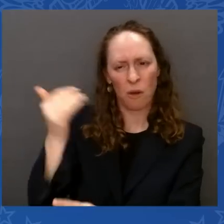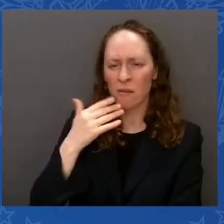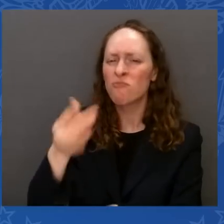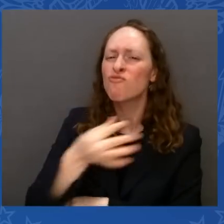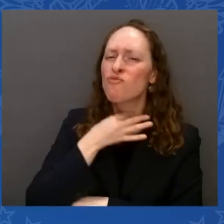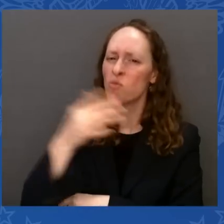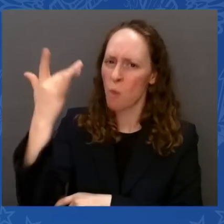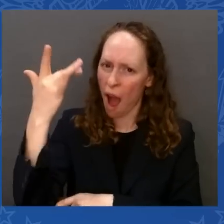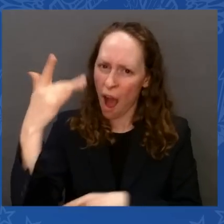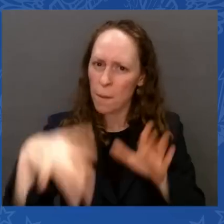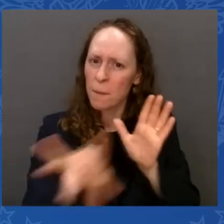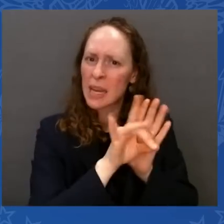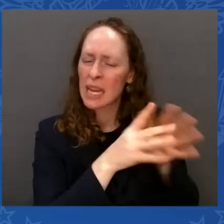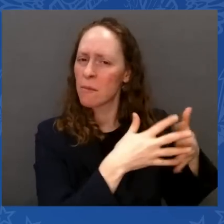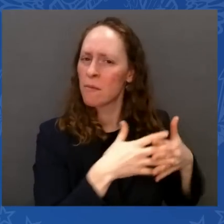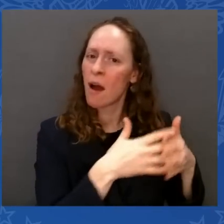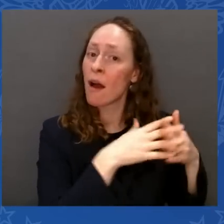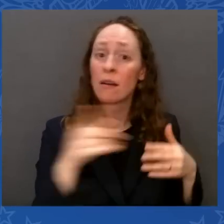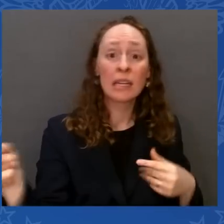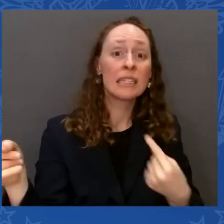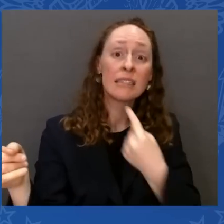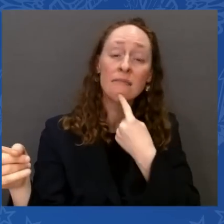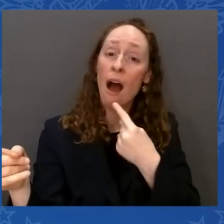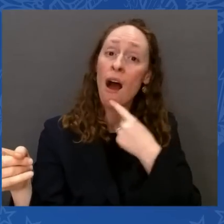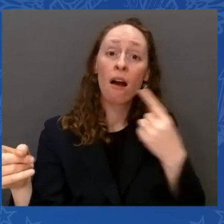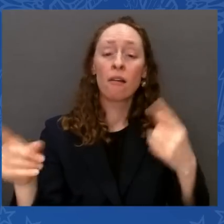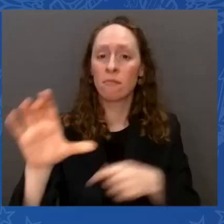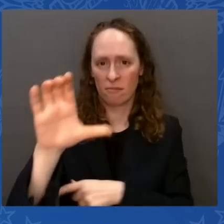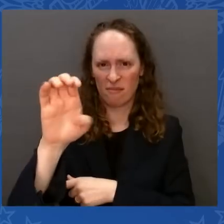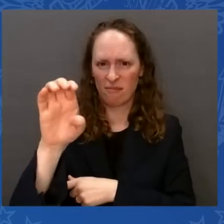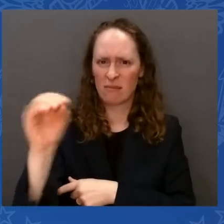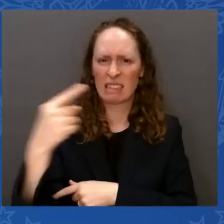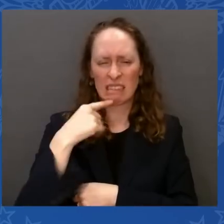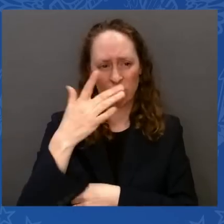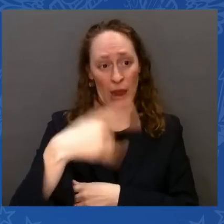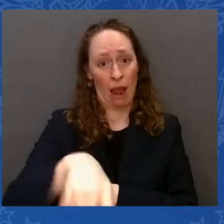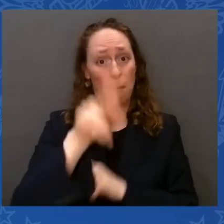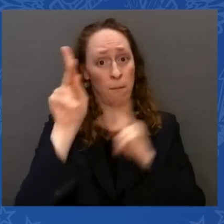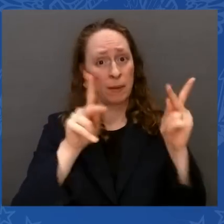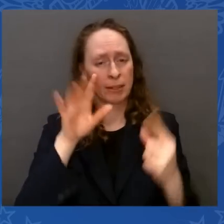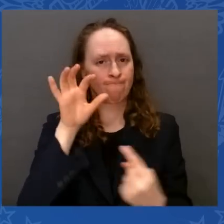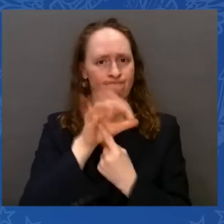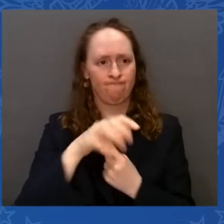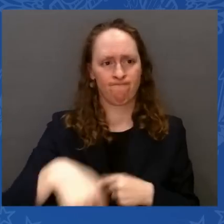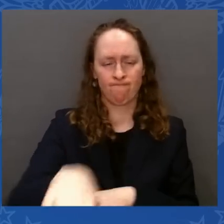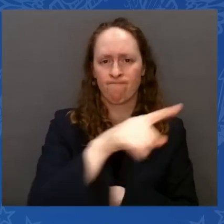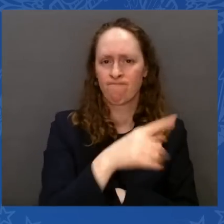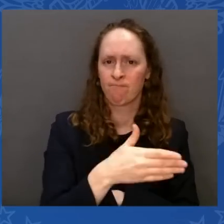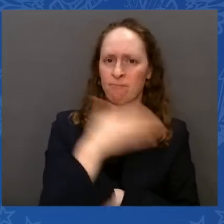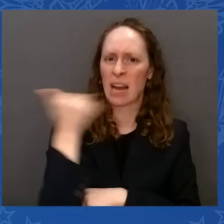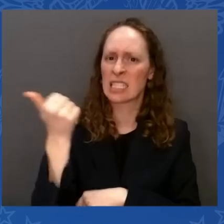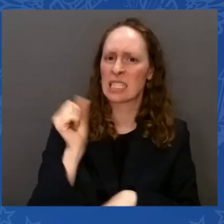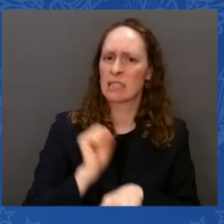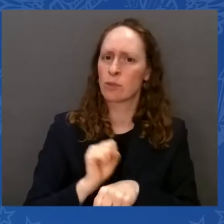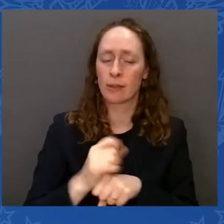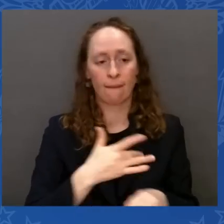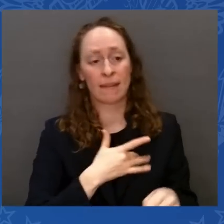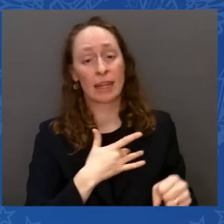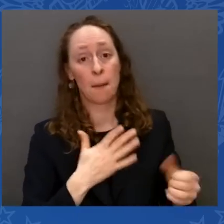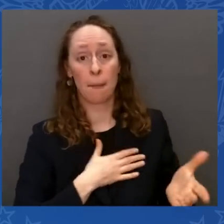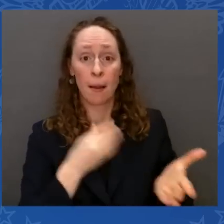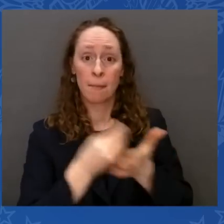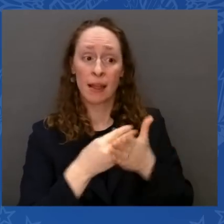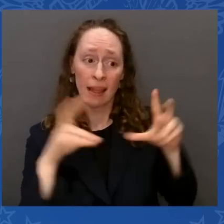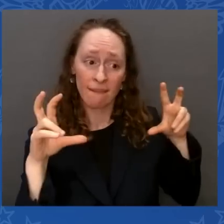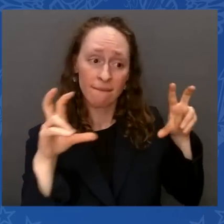workers in the world and the most secure investment I can make anywhere in the world. Don't forget that, folks. That's why people are coming